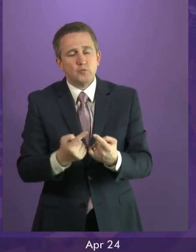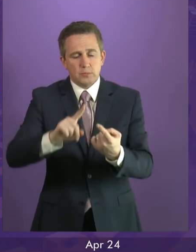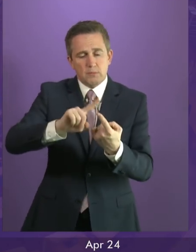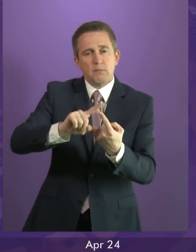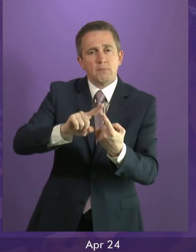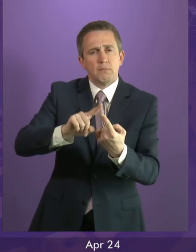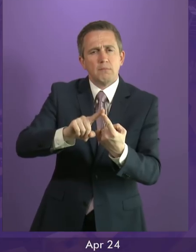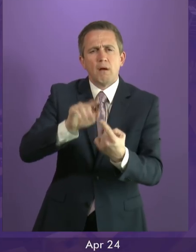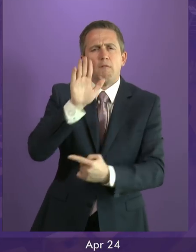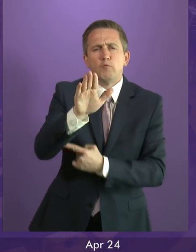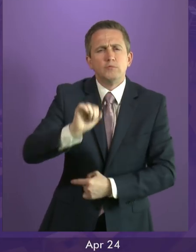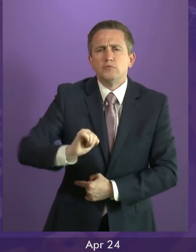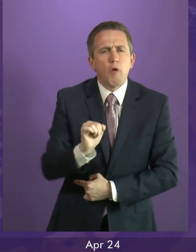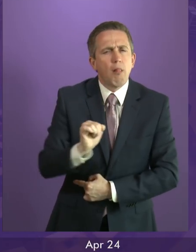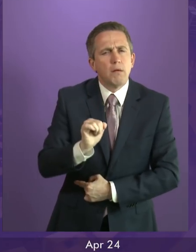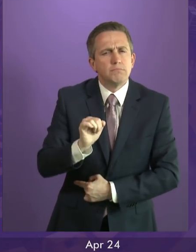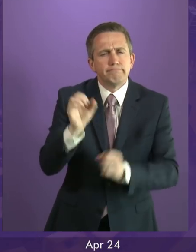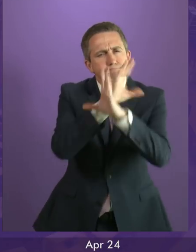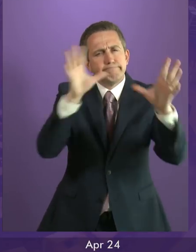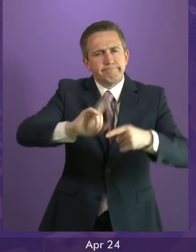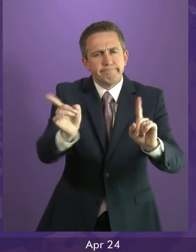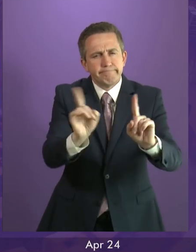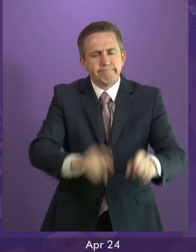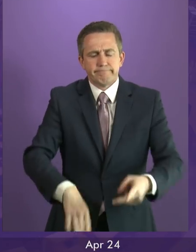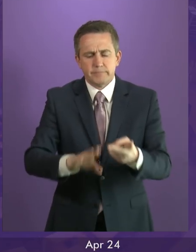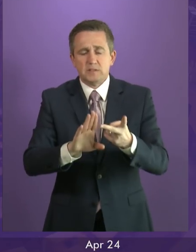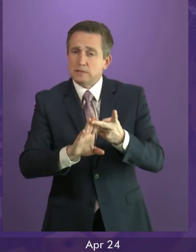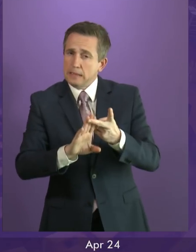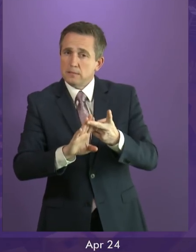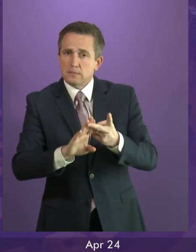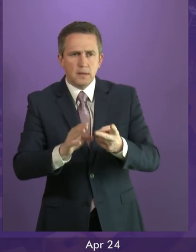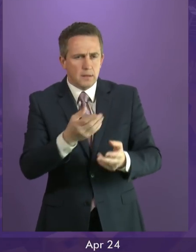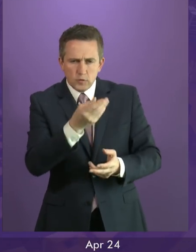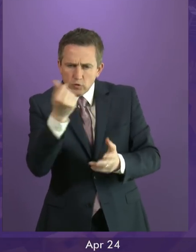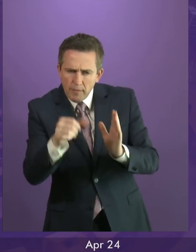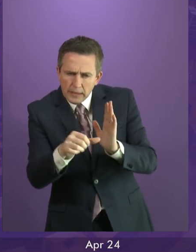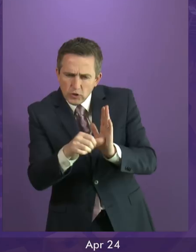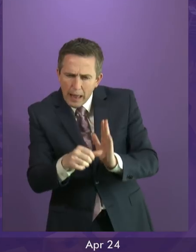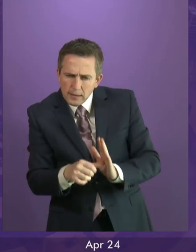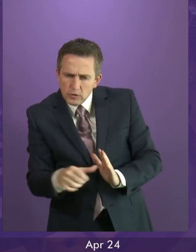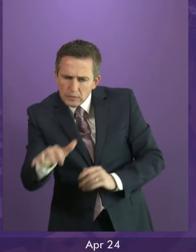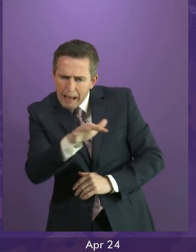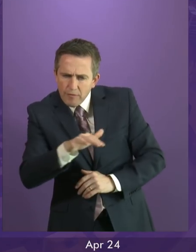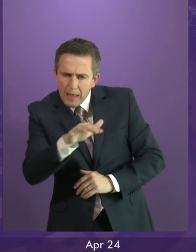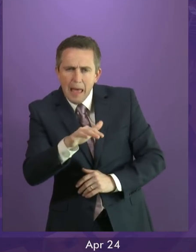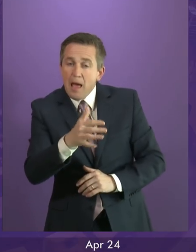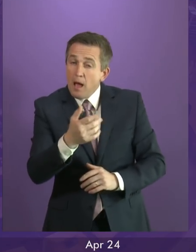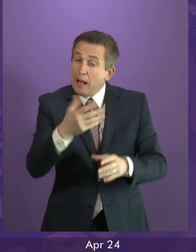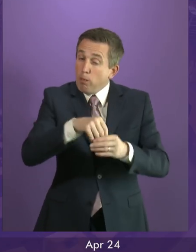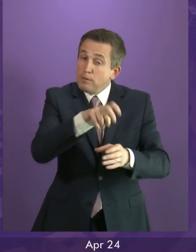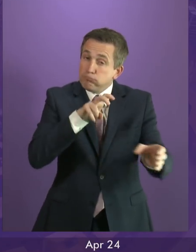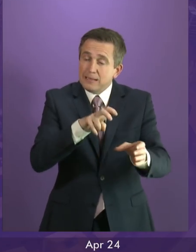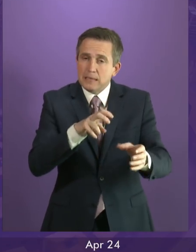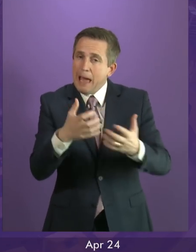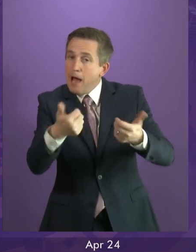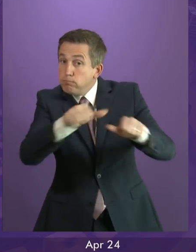are we seeking to build? How can we best overcome the challenges we face, including those arising from Brexit? And